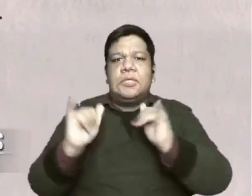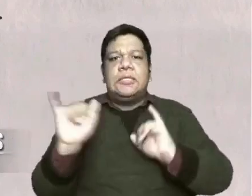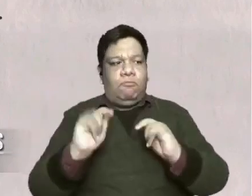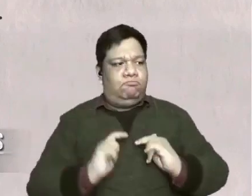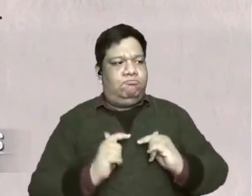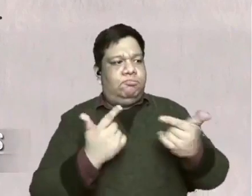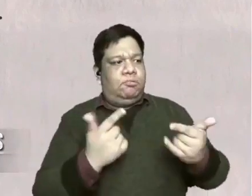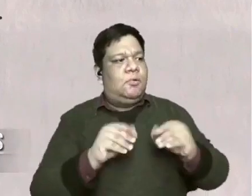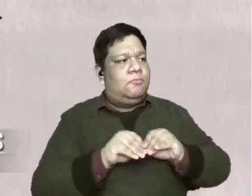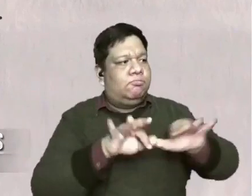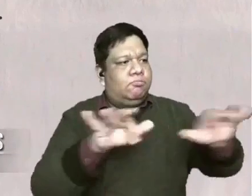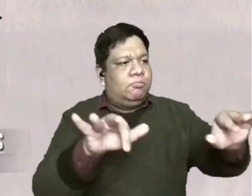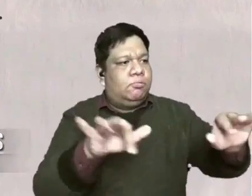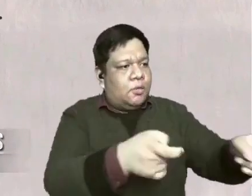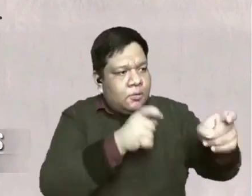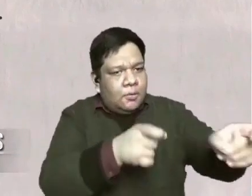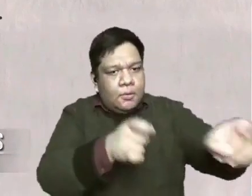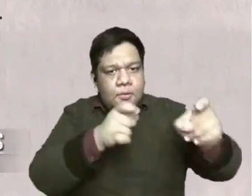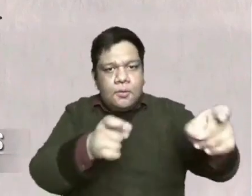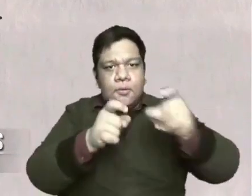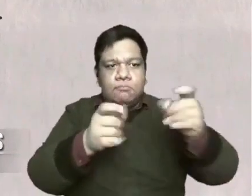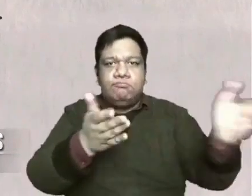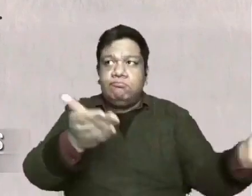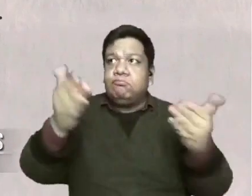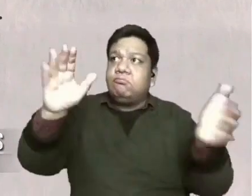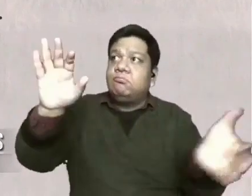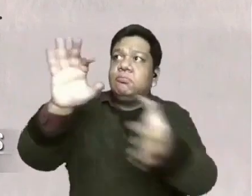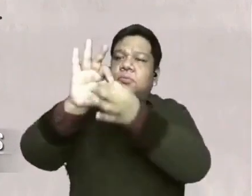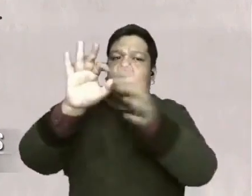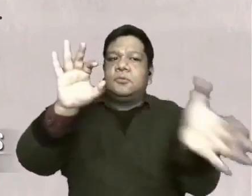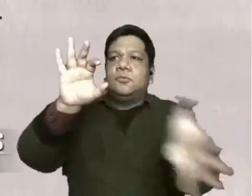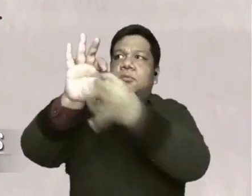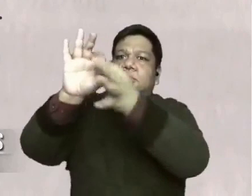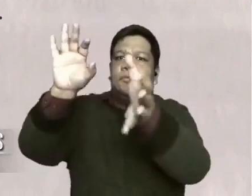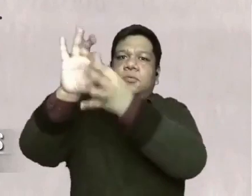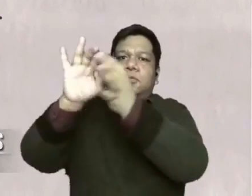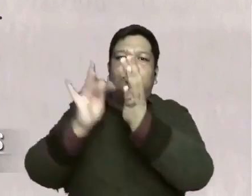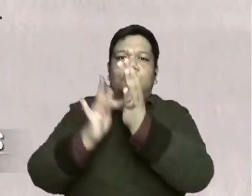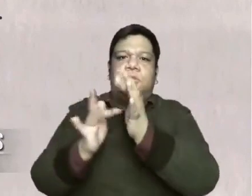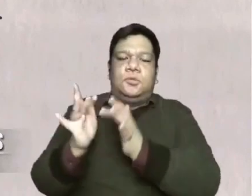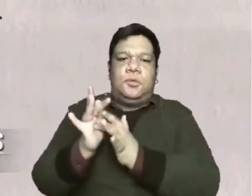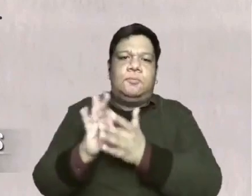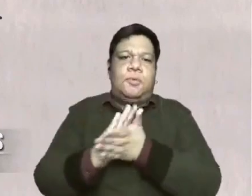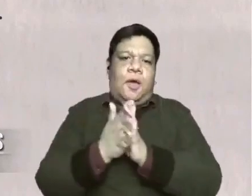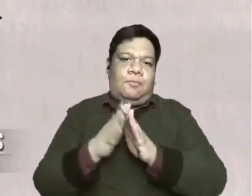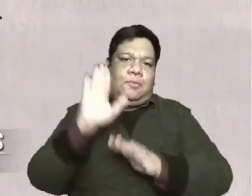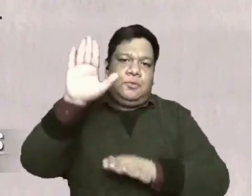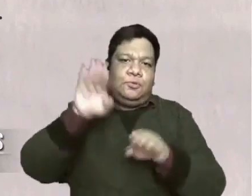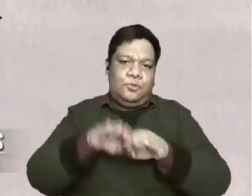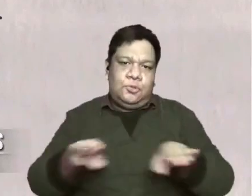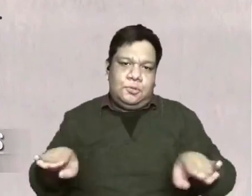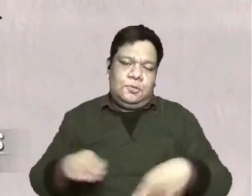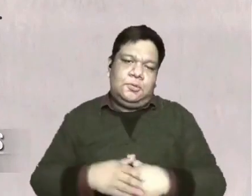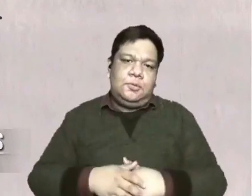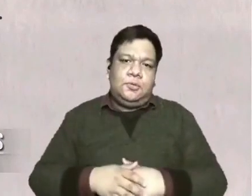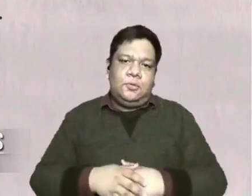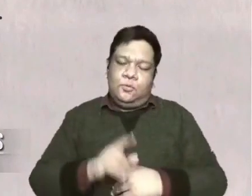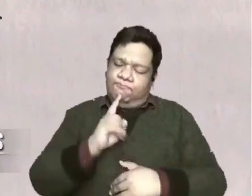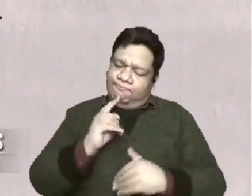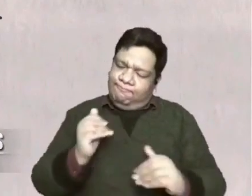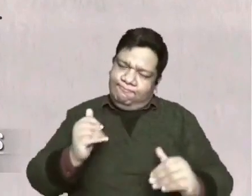bringing others to Christ so they can become children of God as well and this is the highest form of